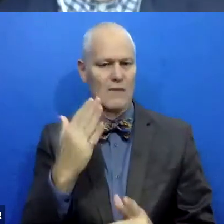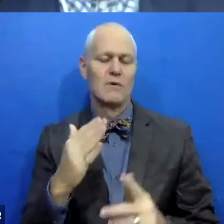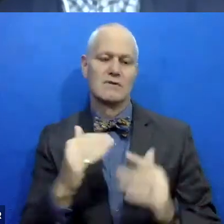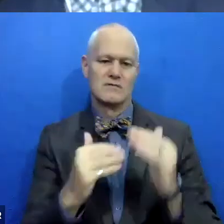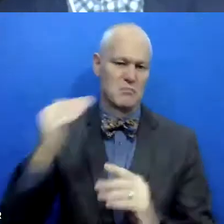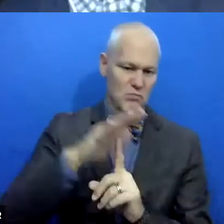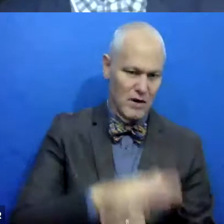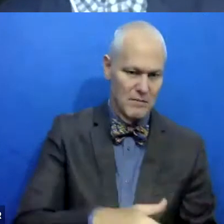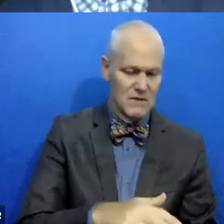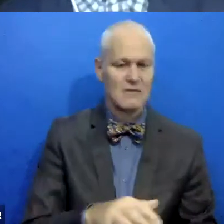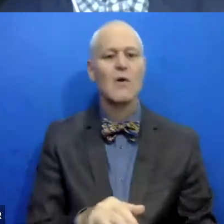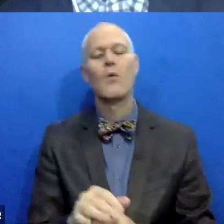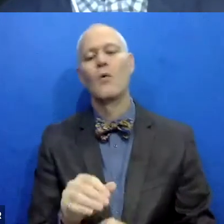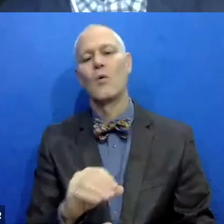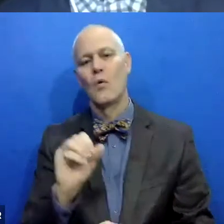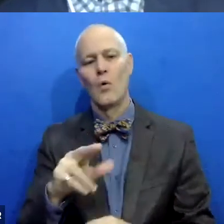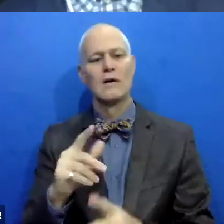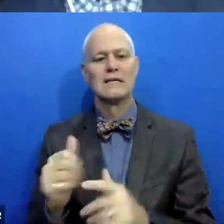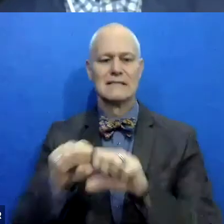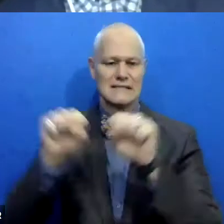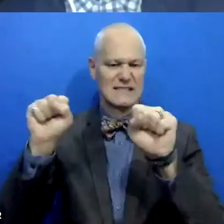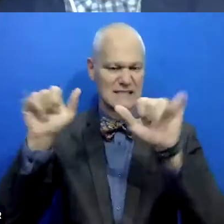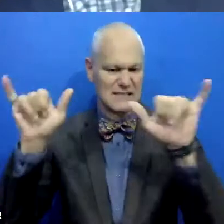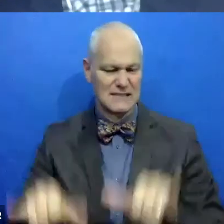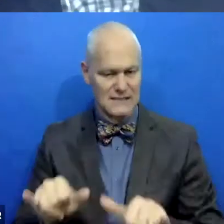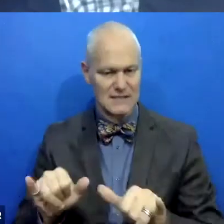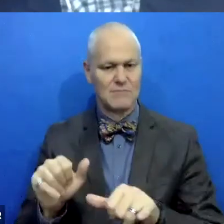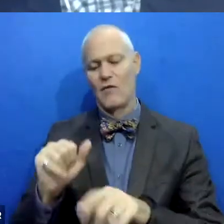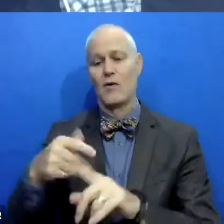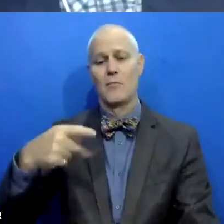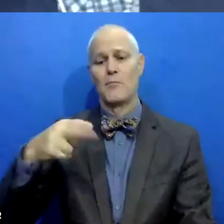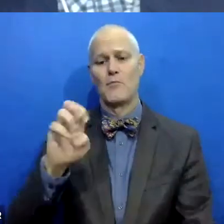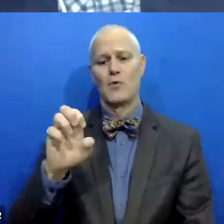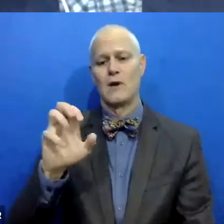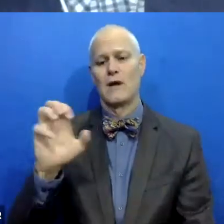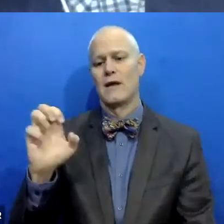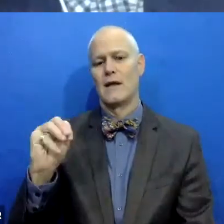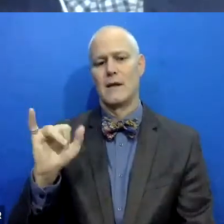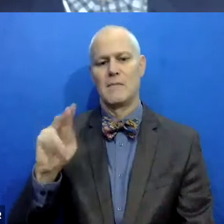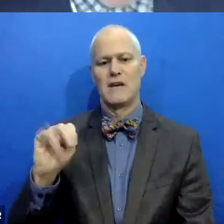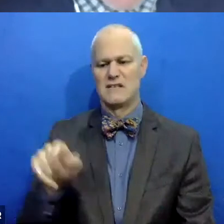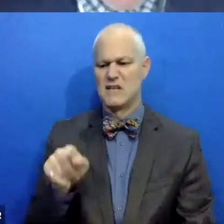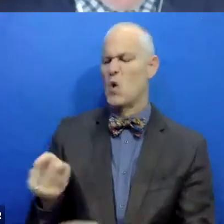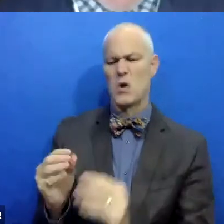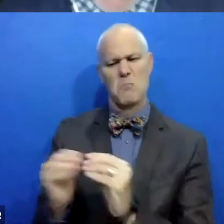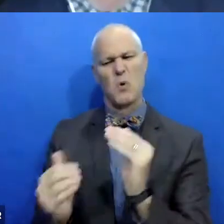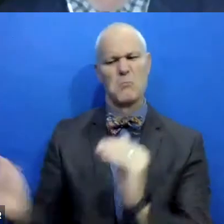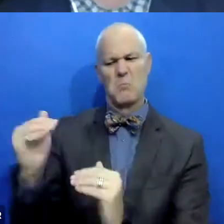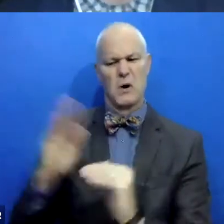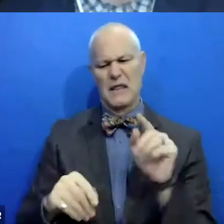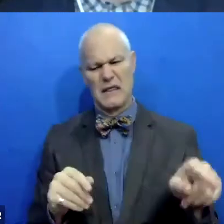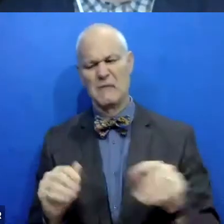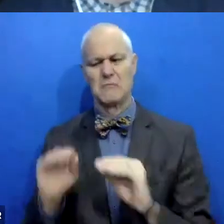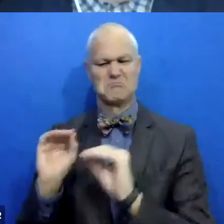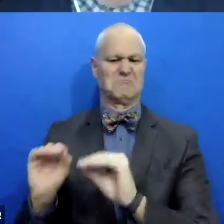teacher preeminence. Systems that are, that teach some people that they are more important than others and give them